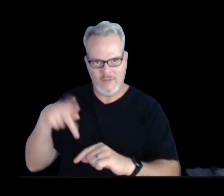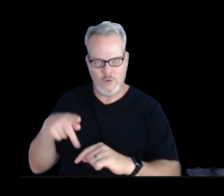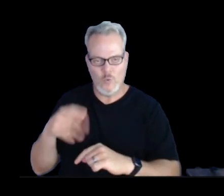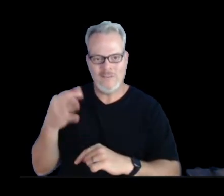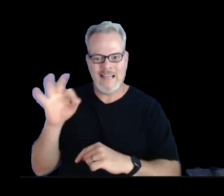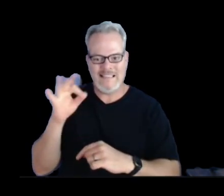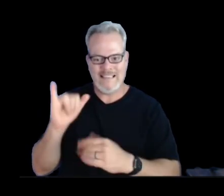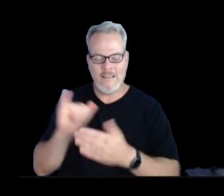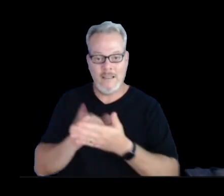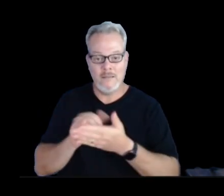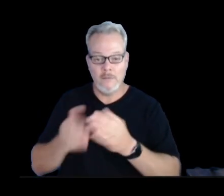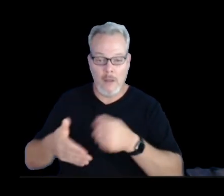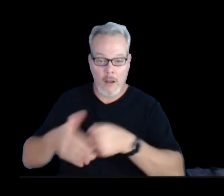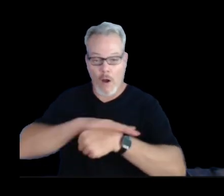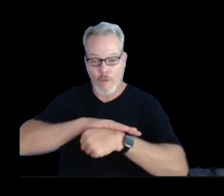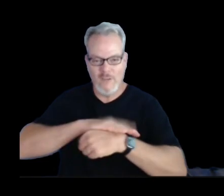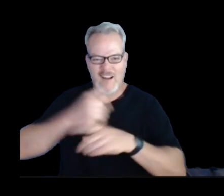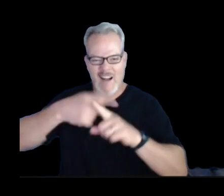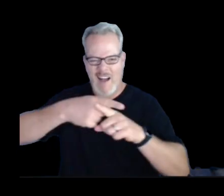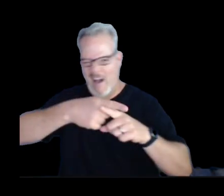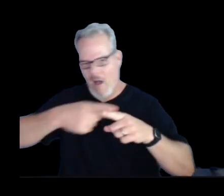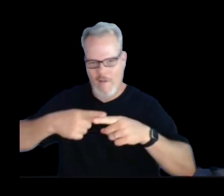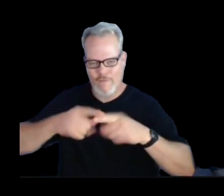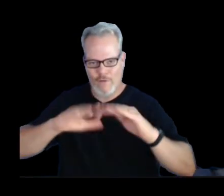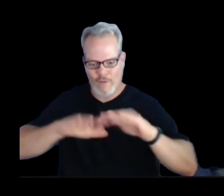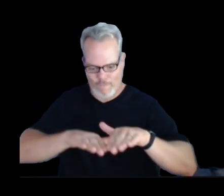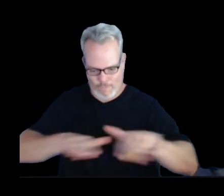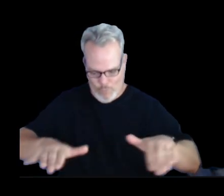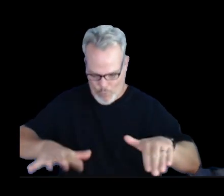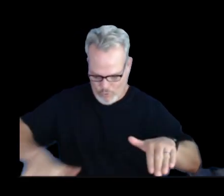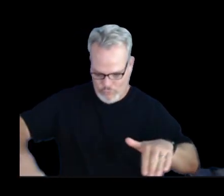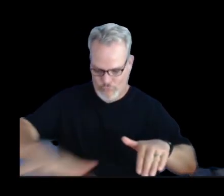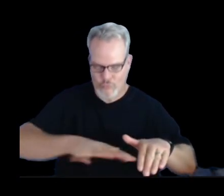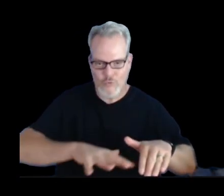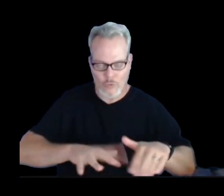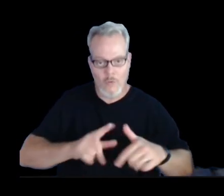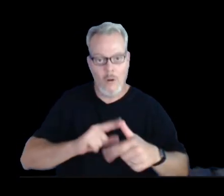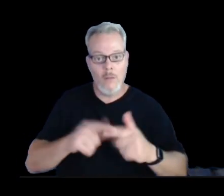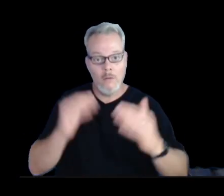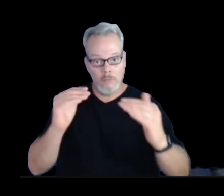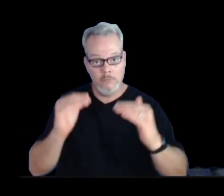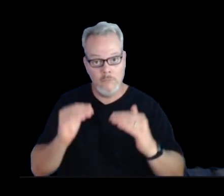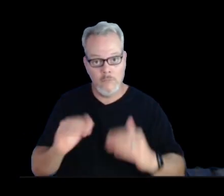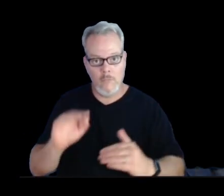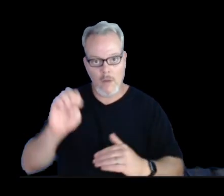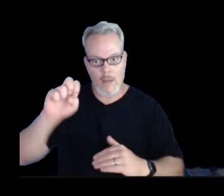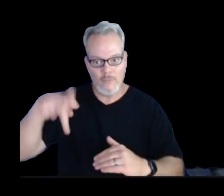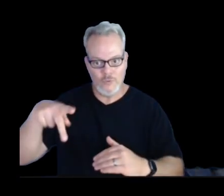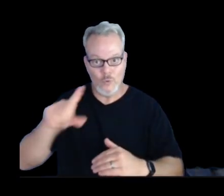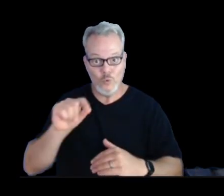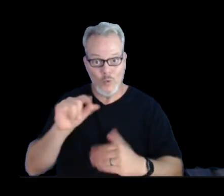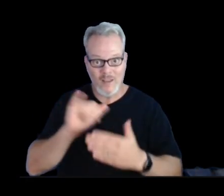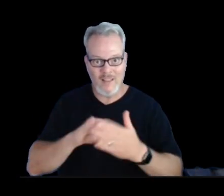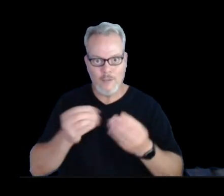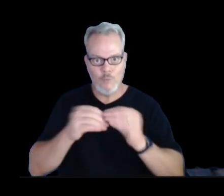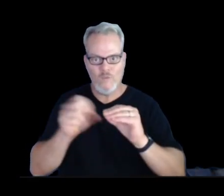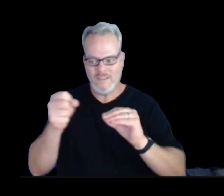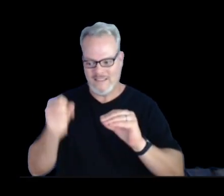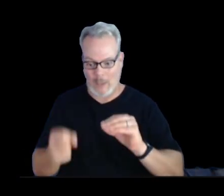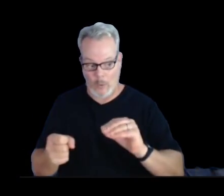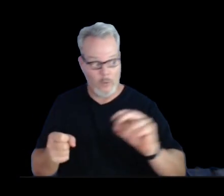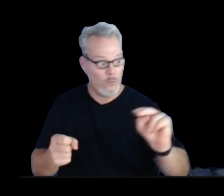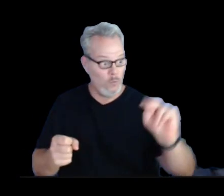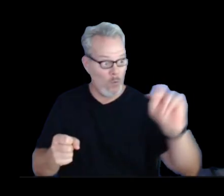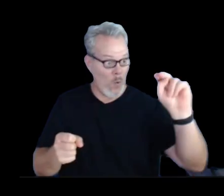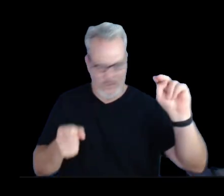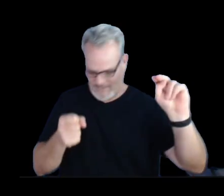floor and the northern side. Then we had the second pulse from episode 20 coming closer to the southern side of the crater floor. And we have